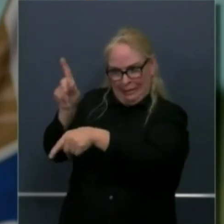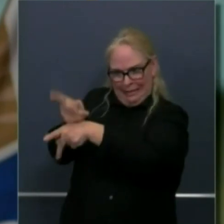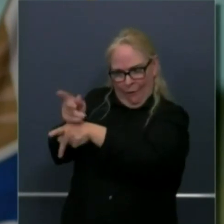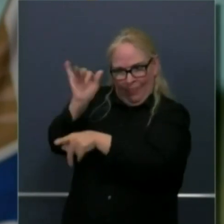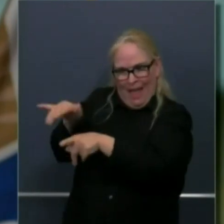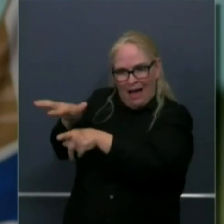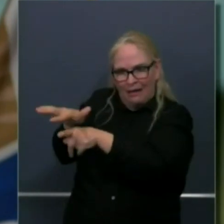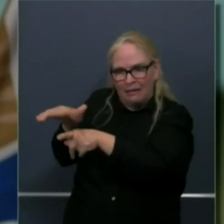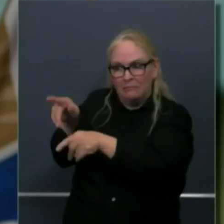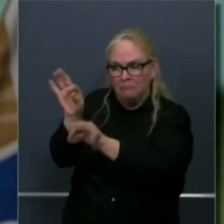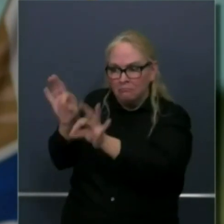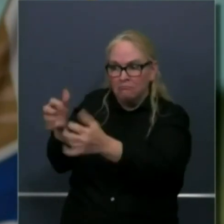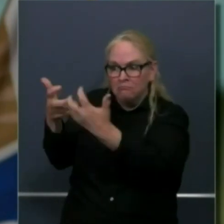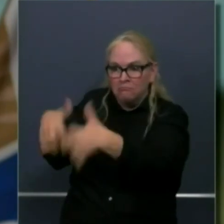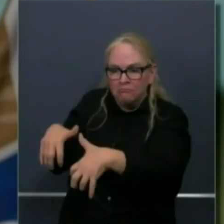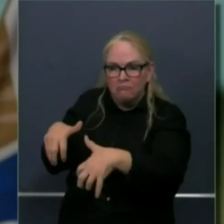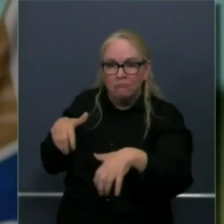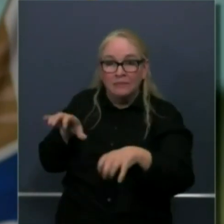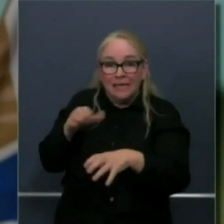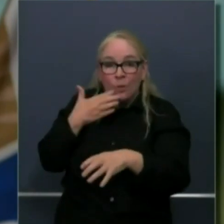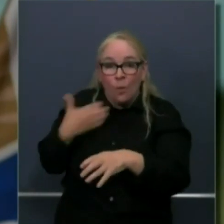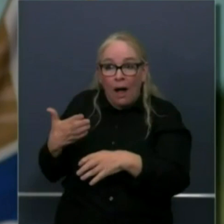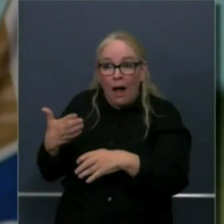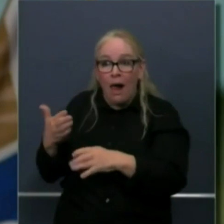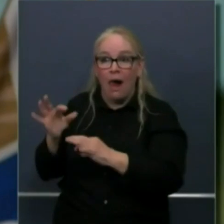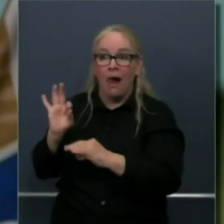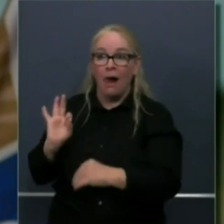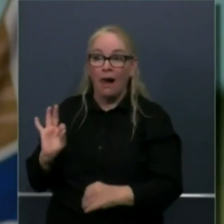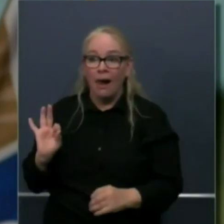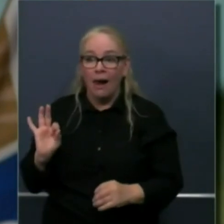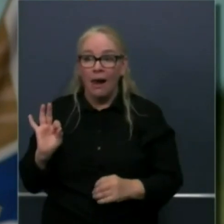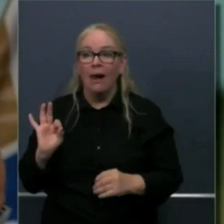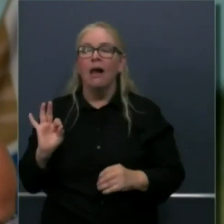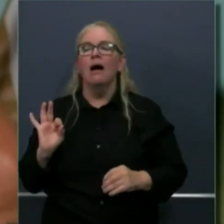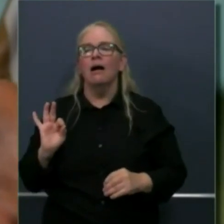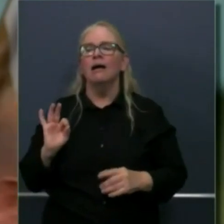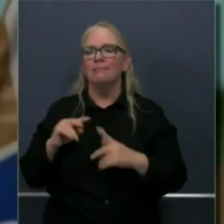and done well. And then we'll expand to the rest of the state in the days to come.